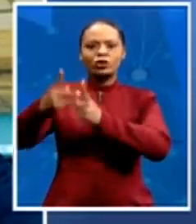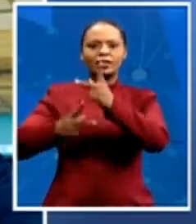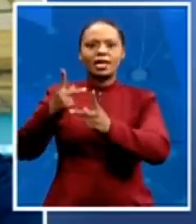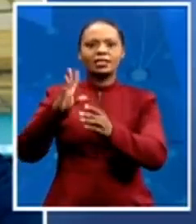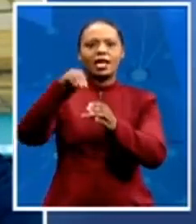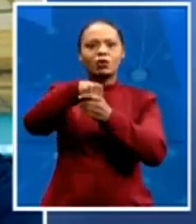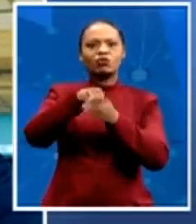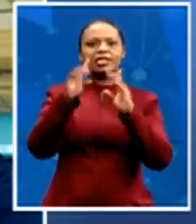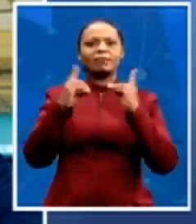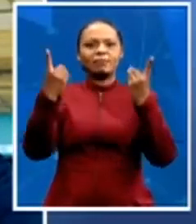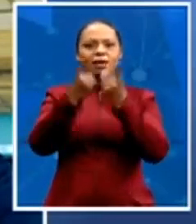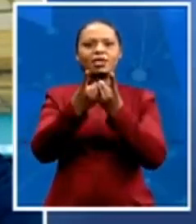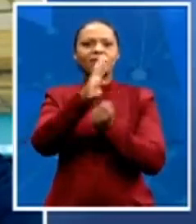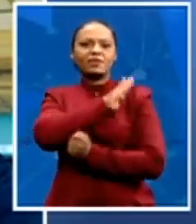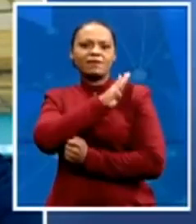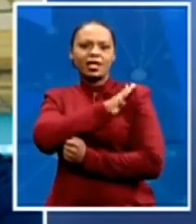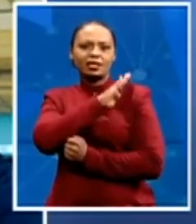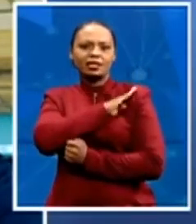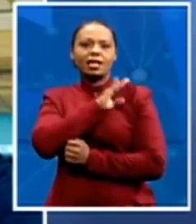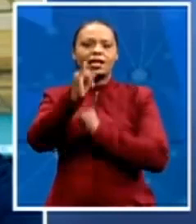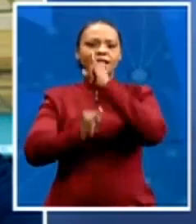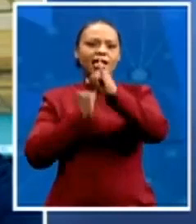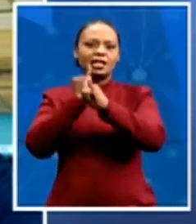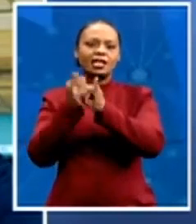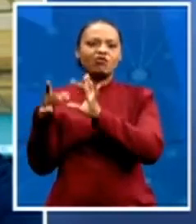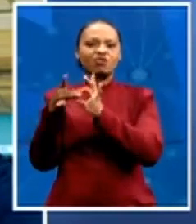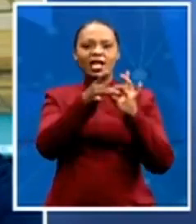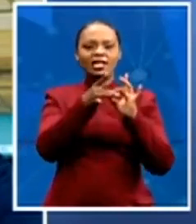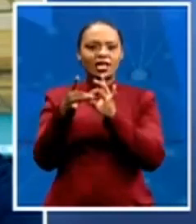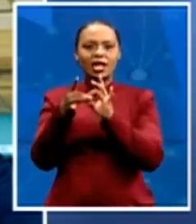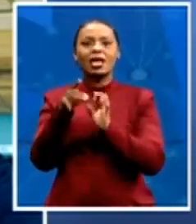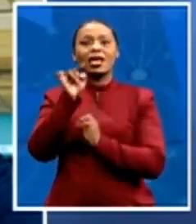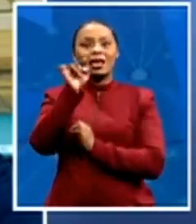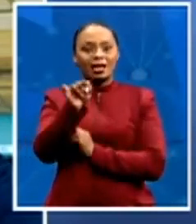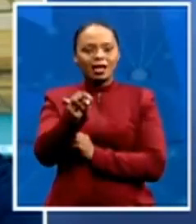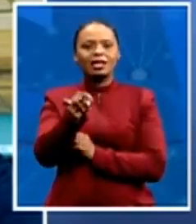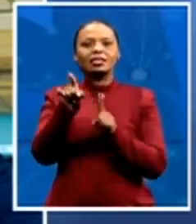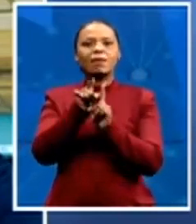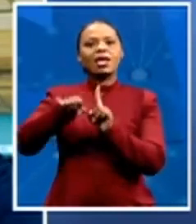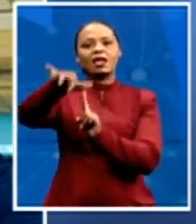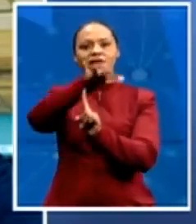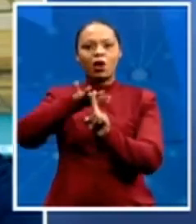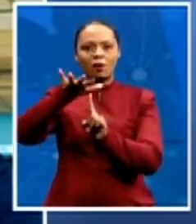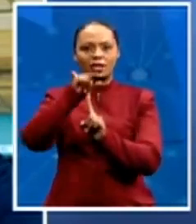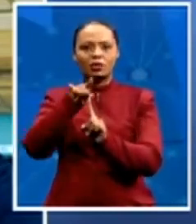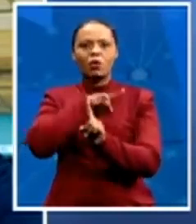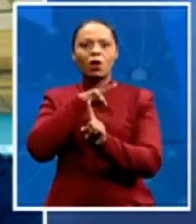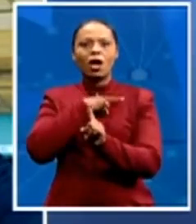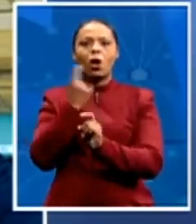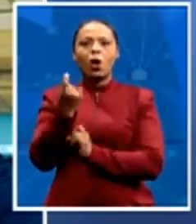International Relations. And, of course, environment, because you also have to take into consideration issues